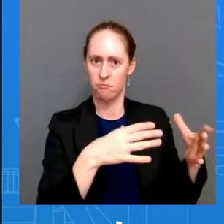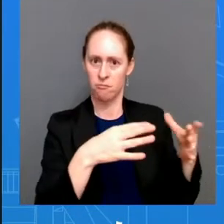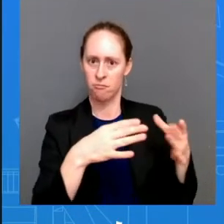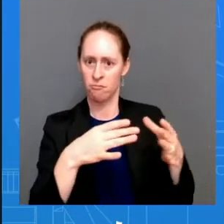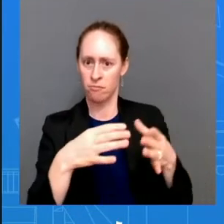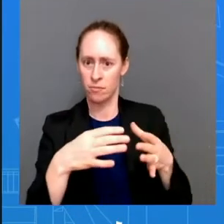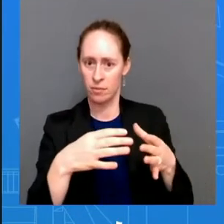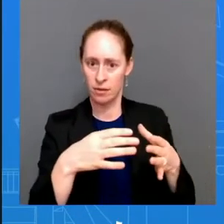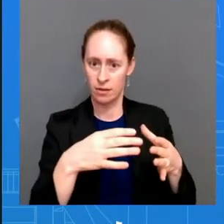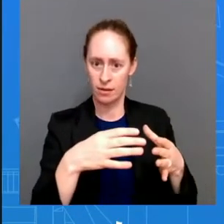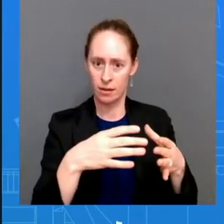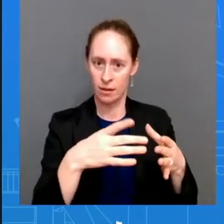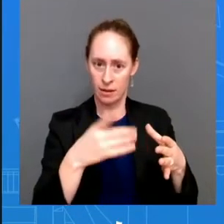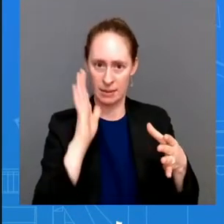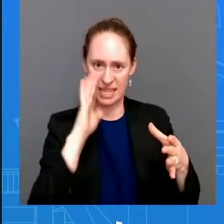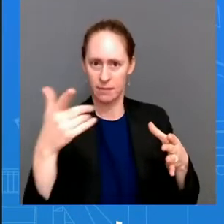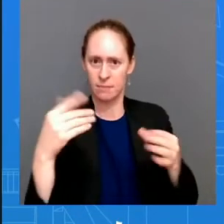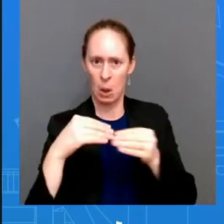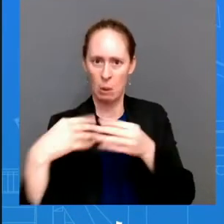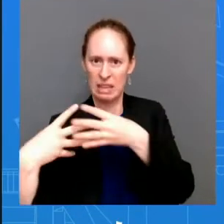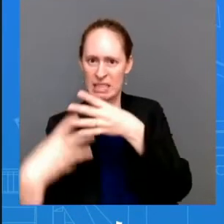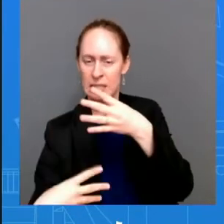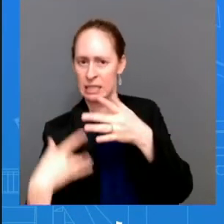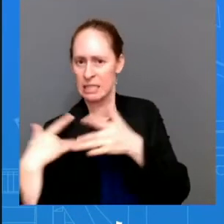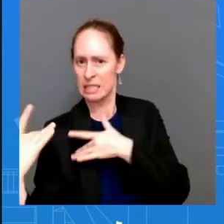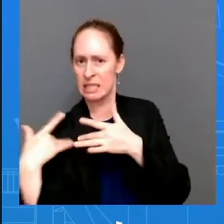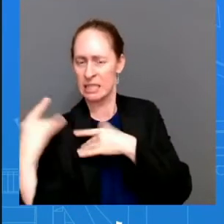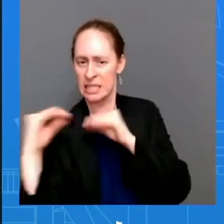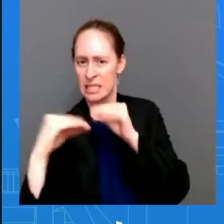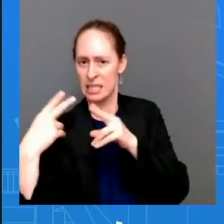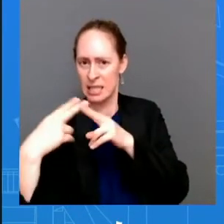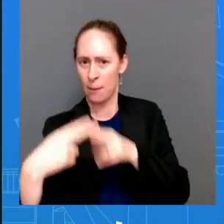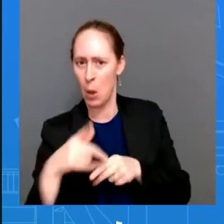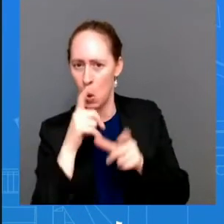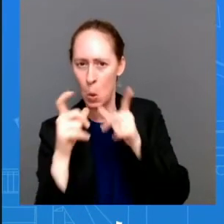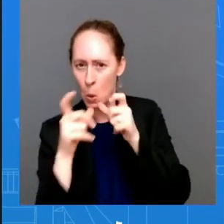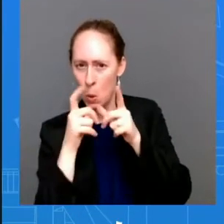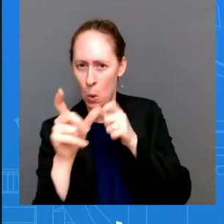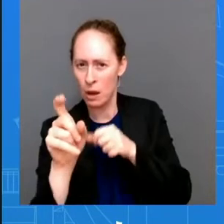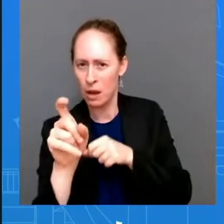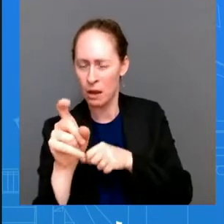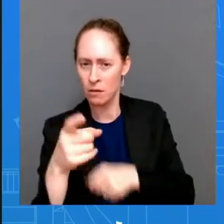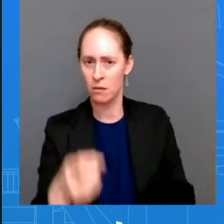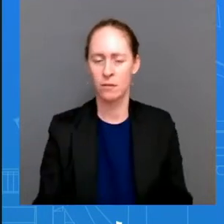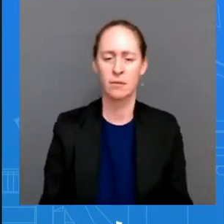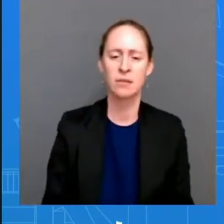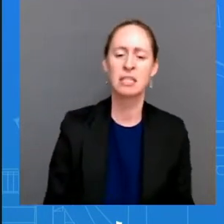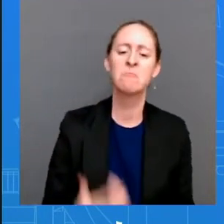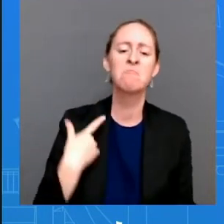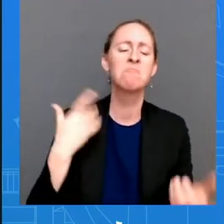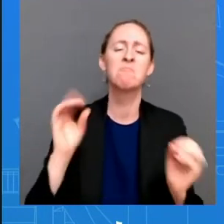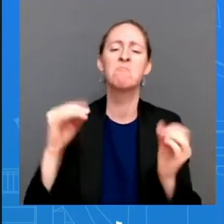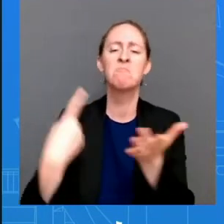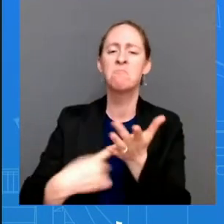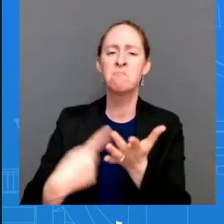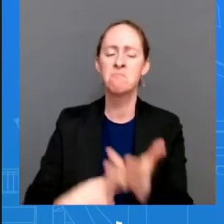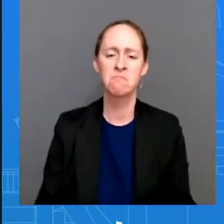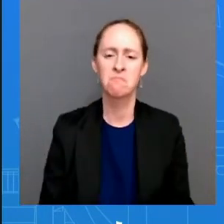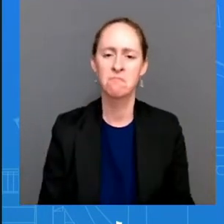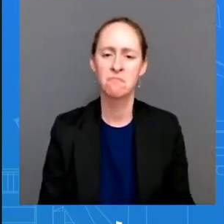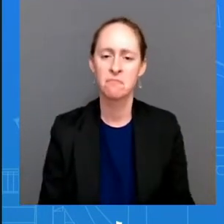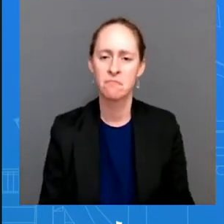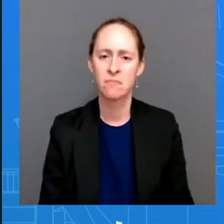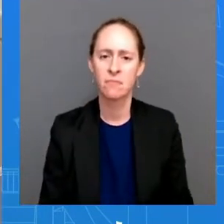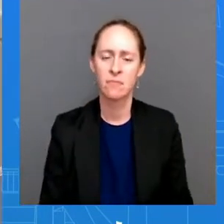did peter do you have something i can't really ask you kareem families are telling us months later that they're still seeing limited or at least little to no